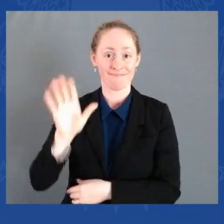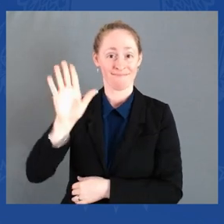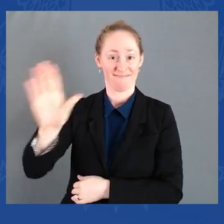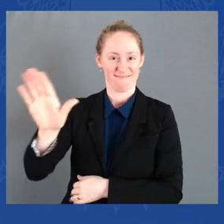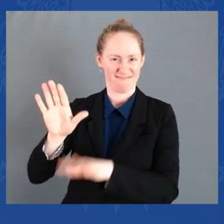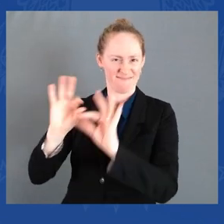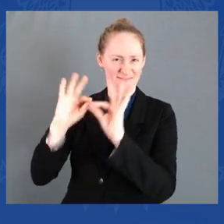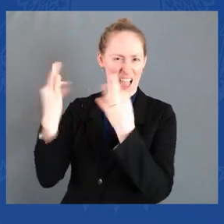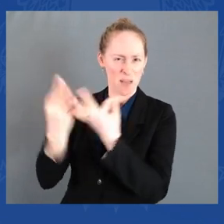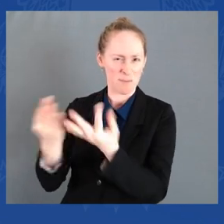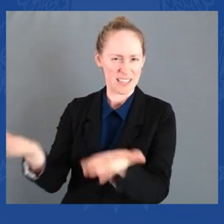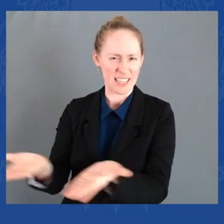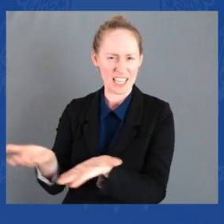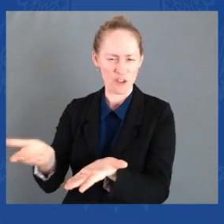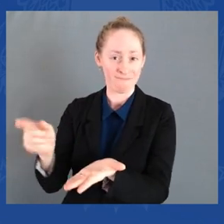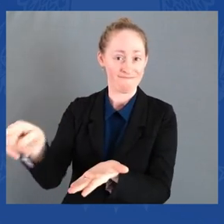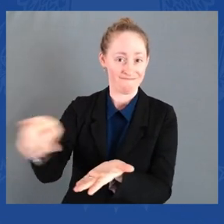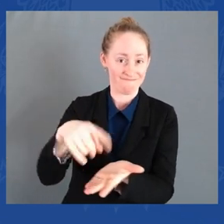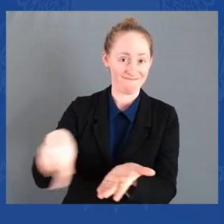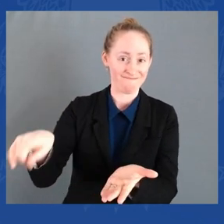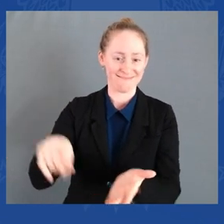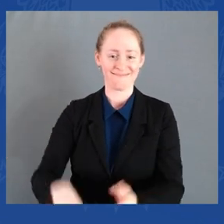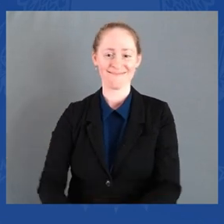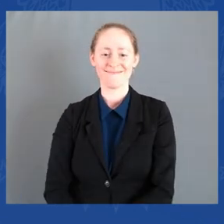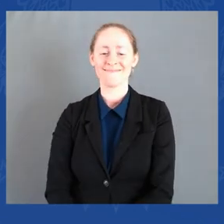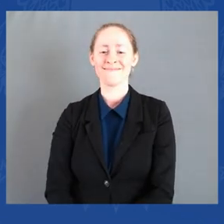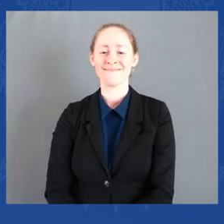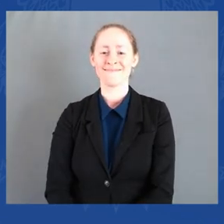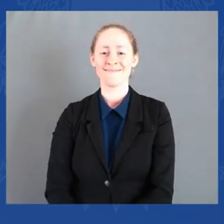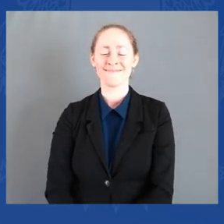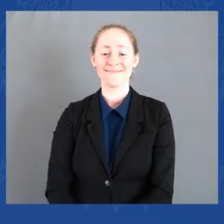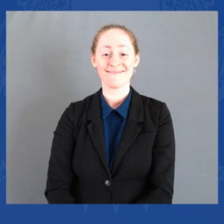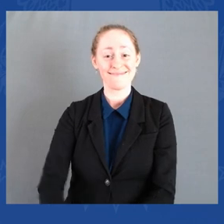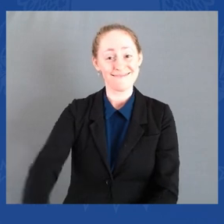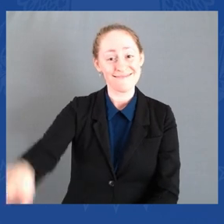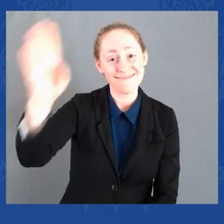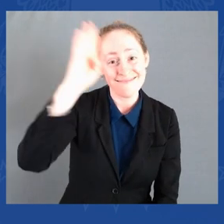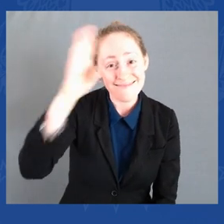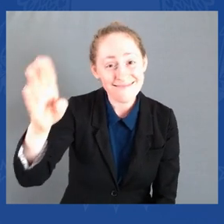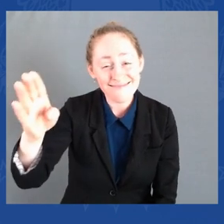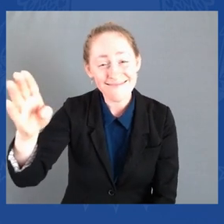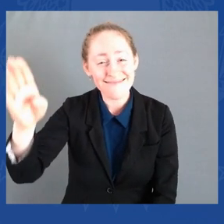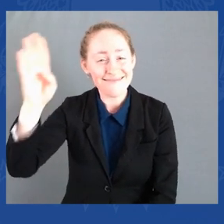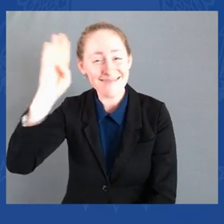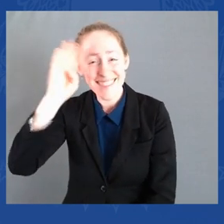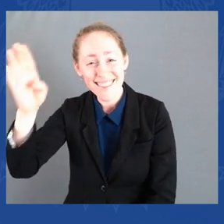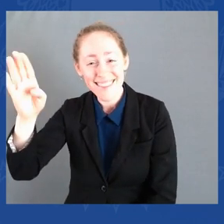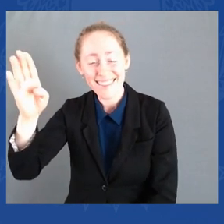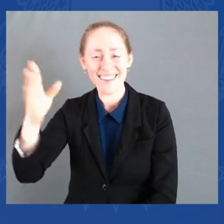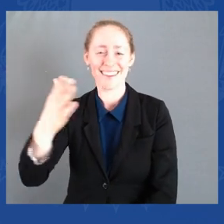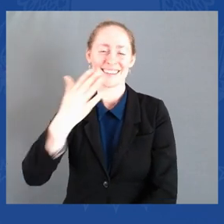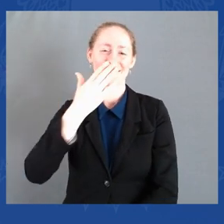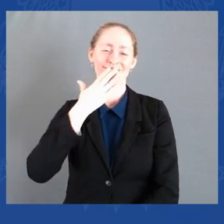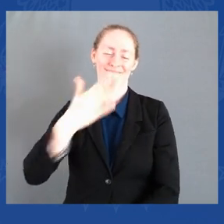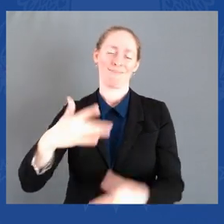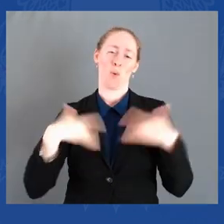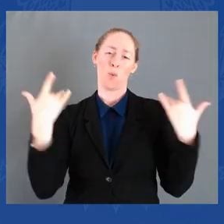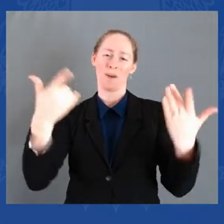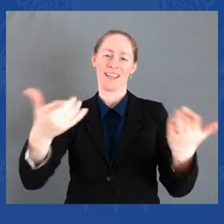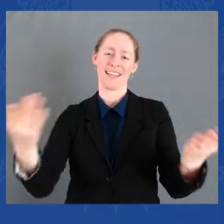You're a good man. You're both good men. Thank you very, very much. And I want to tell you, he was one hell of a man.